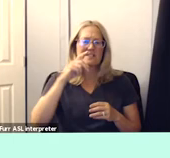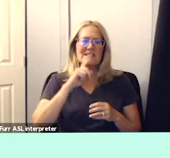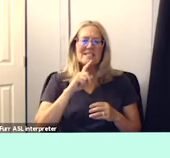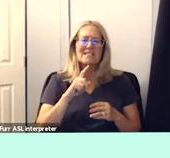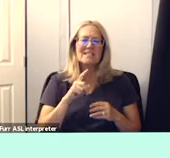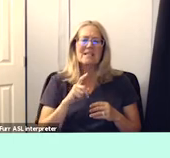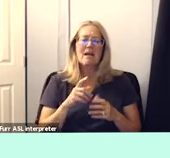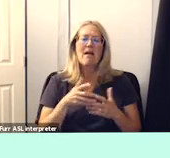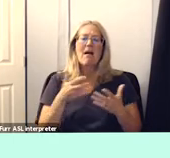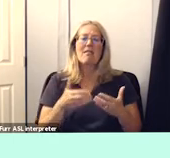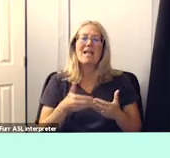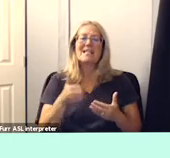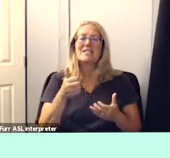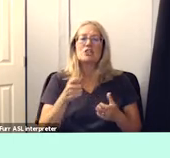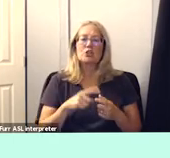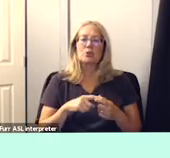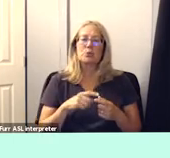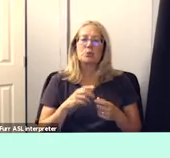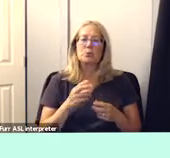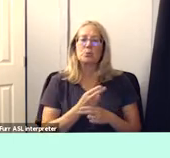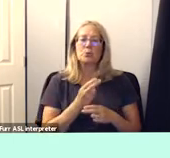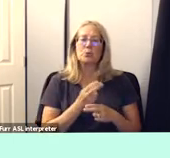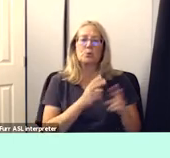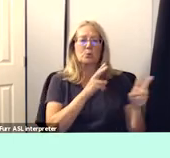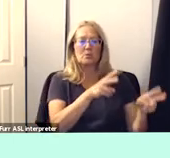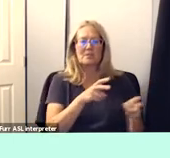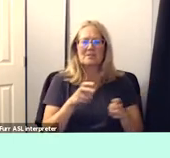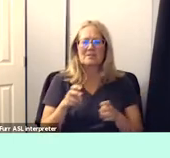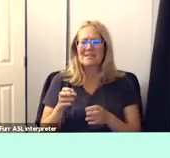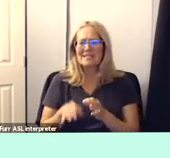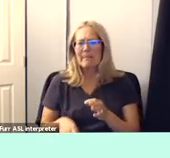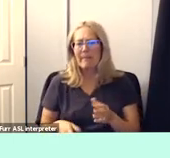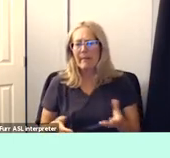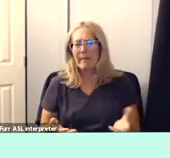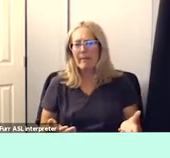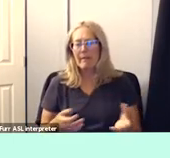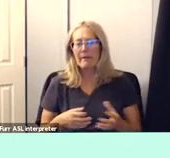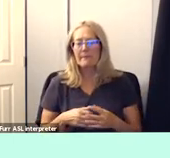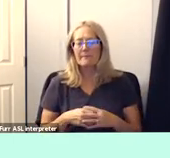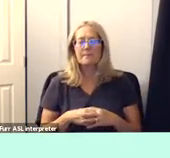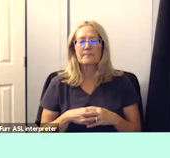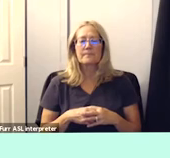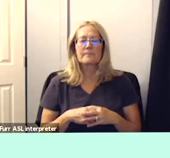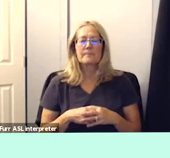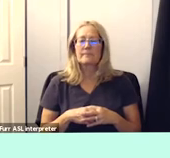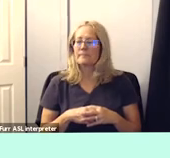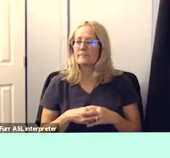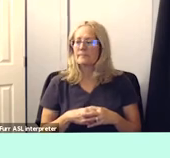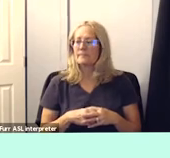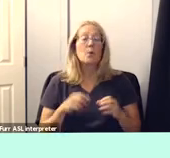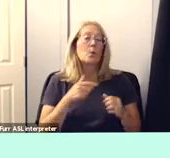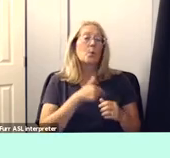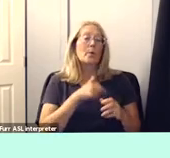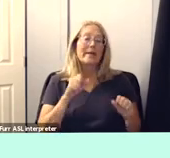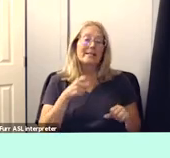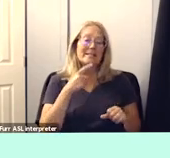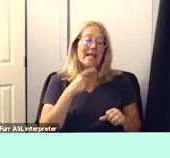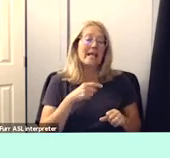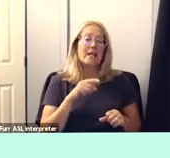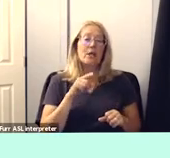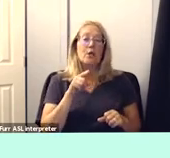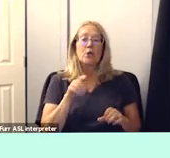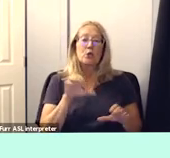easier to to use it's very simple to say well you did this